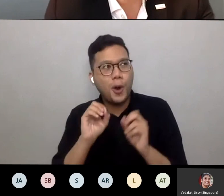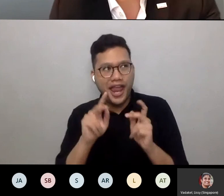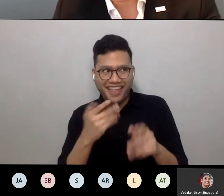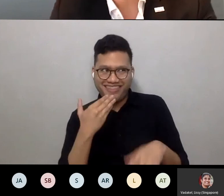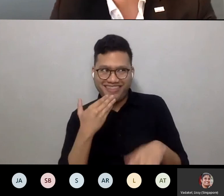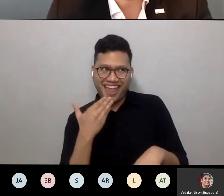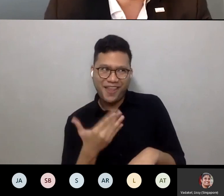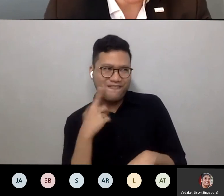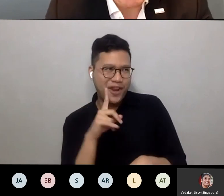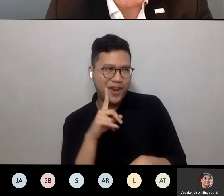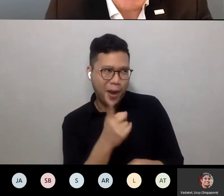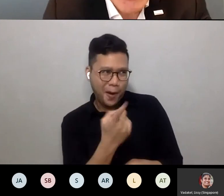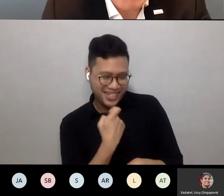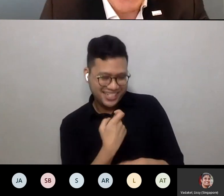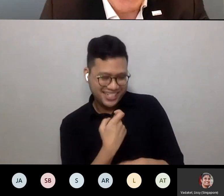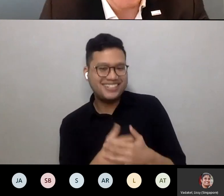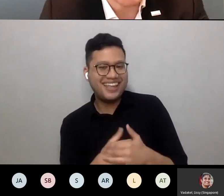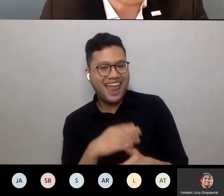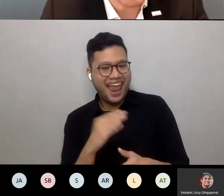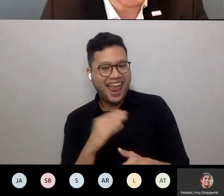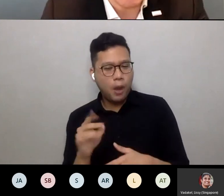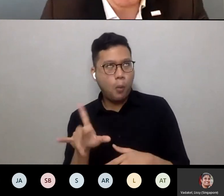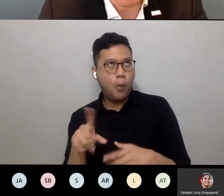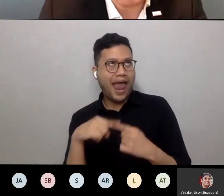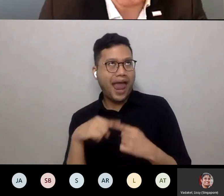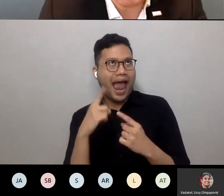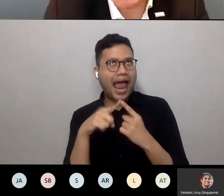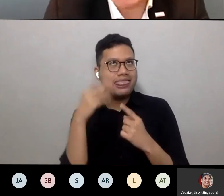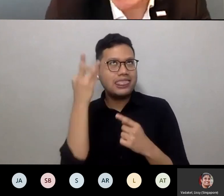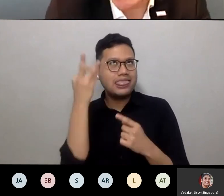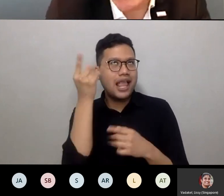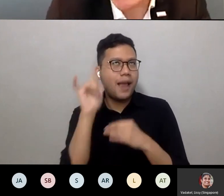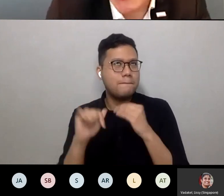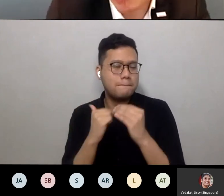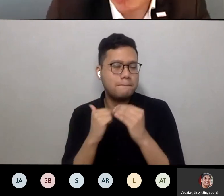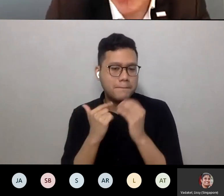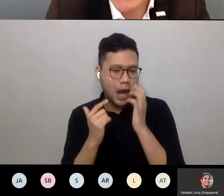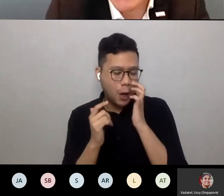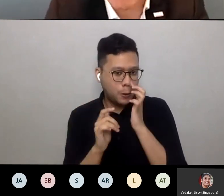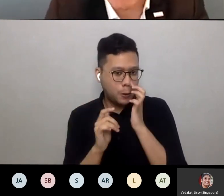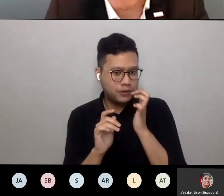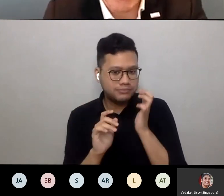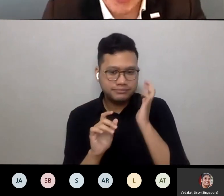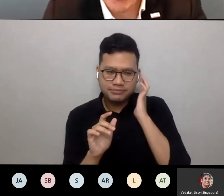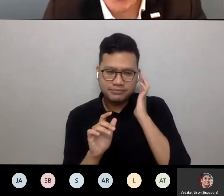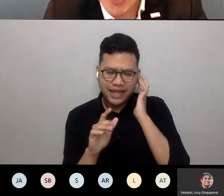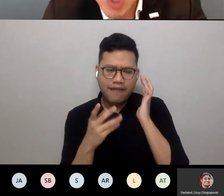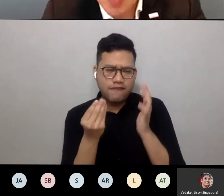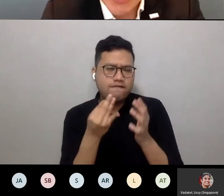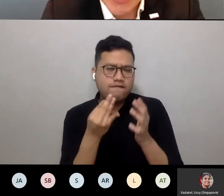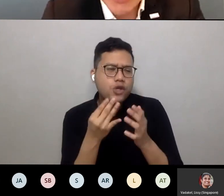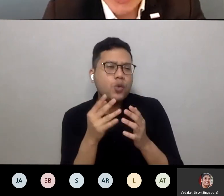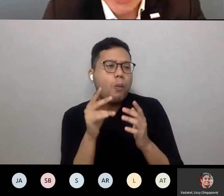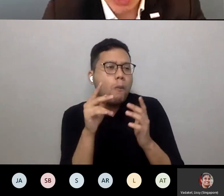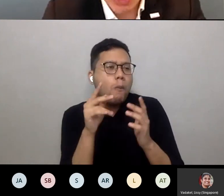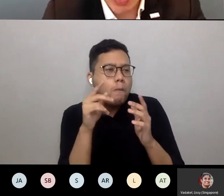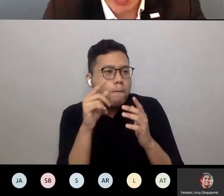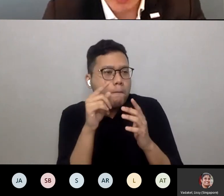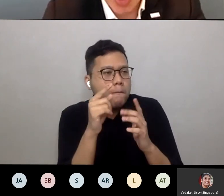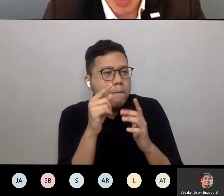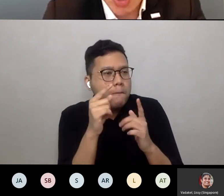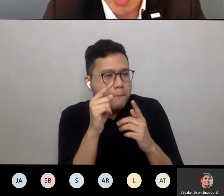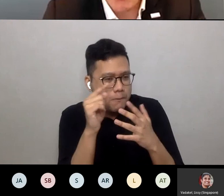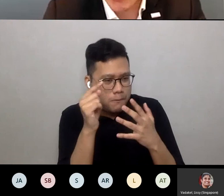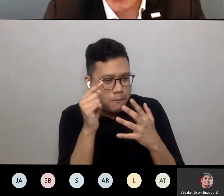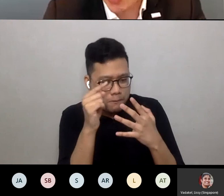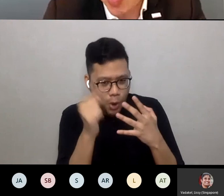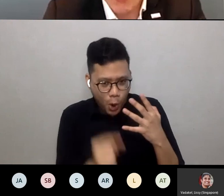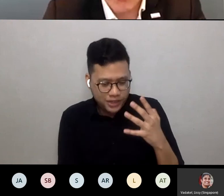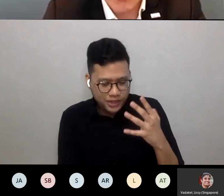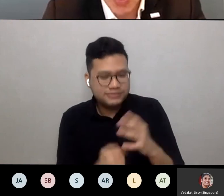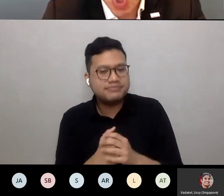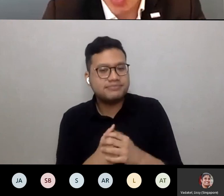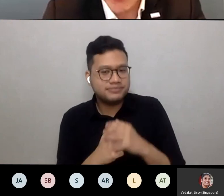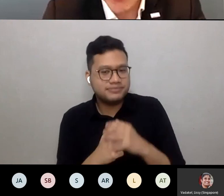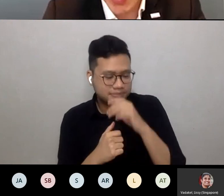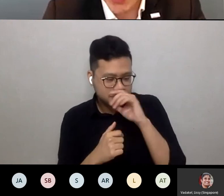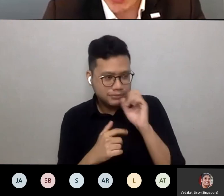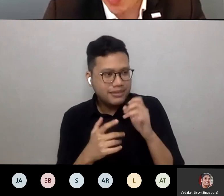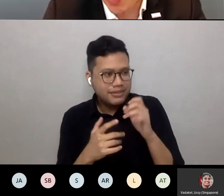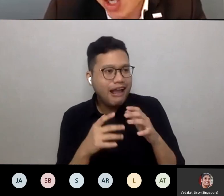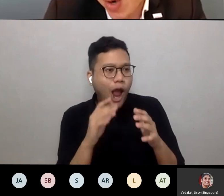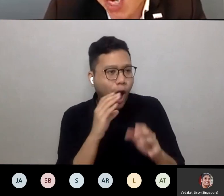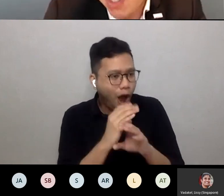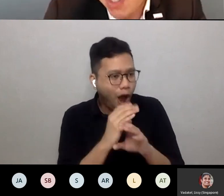Thank you for the question. And when I think about what you were mentioning, there are several points there. There's one relating to cars, streets,